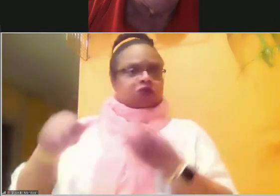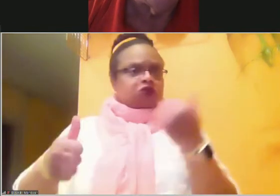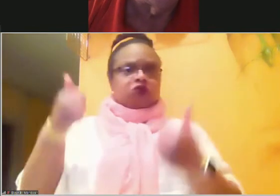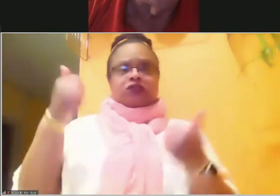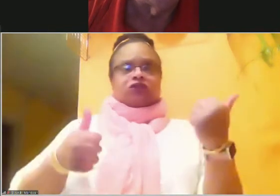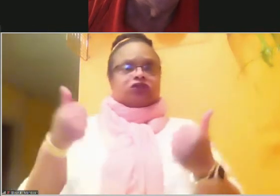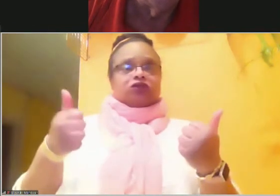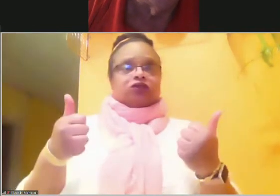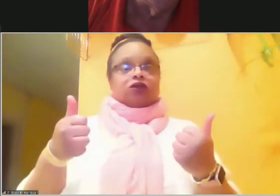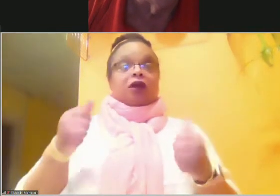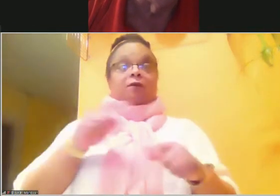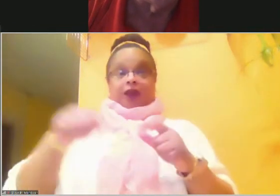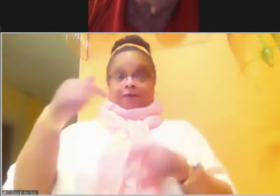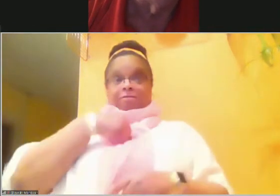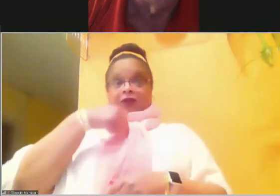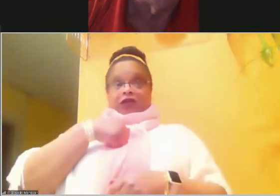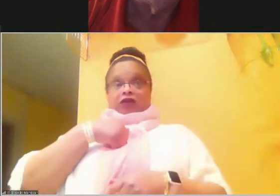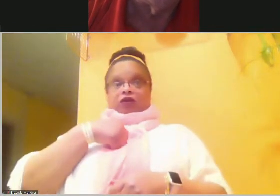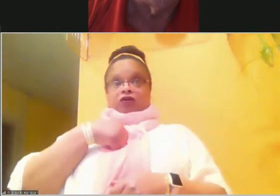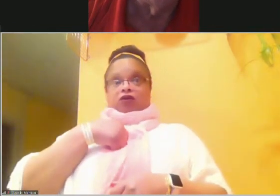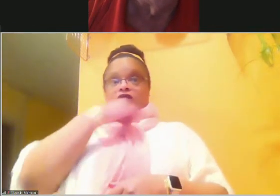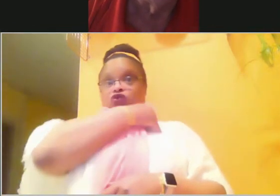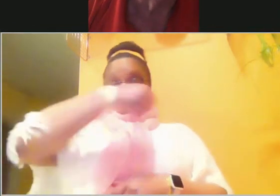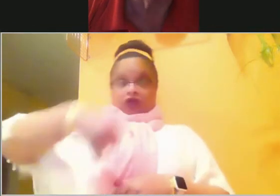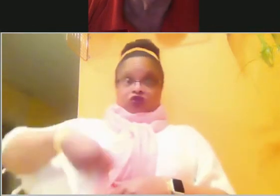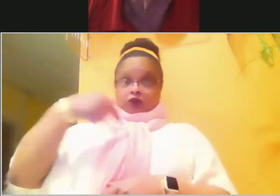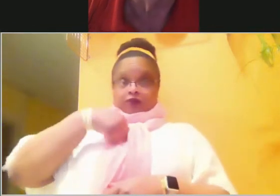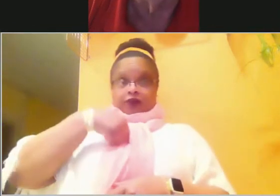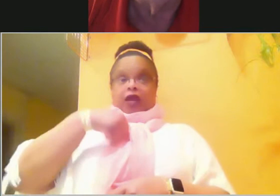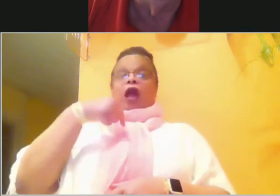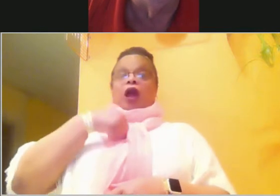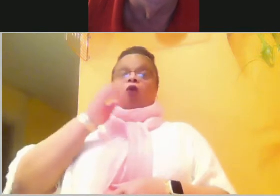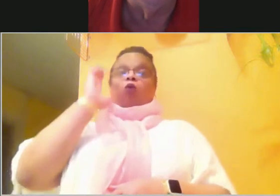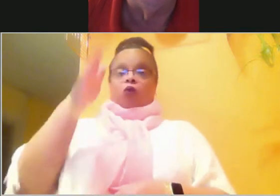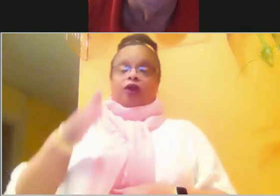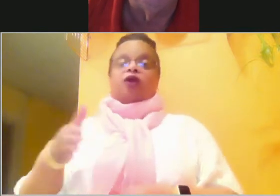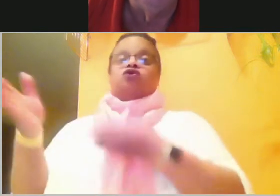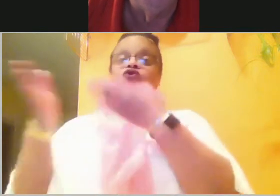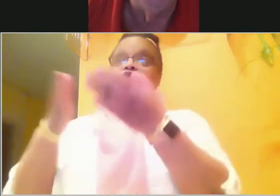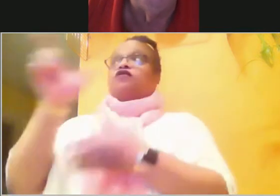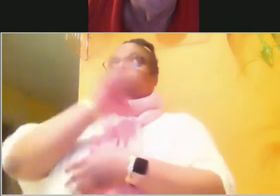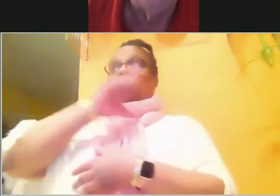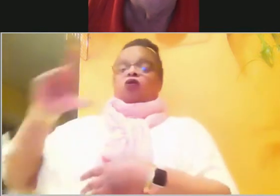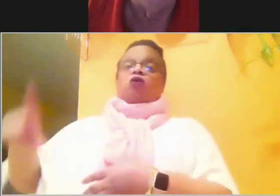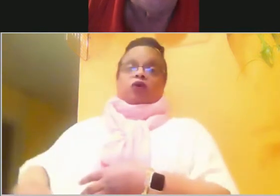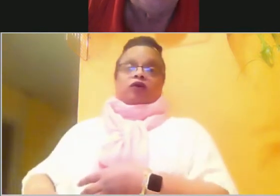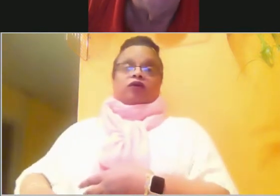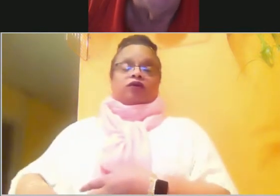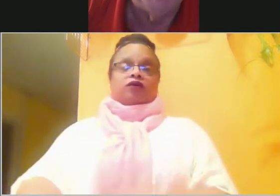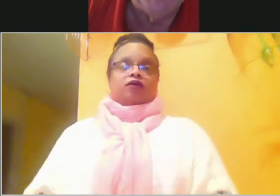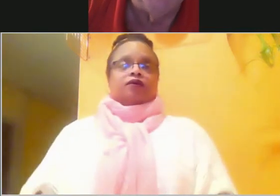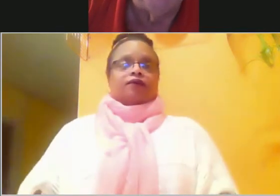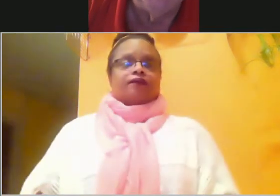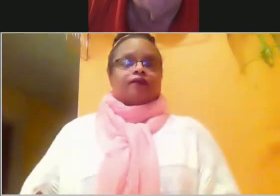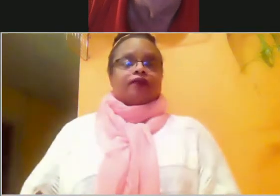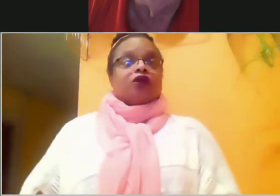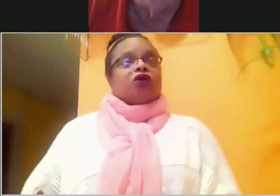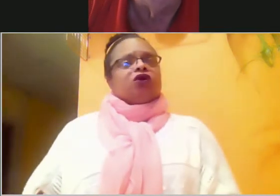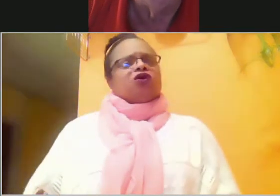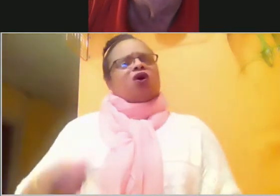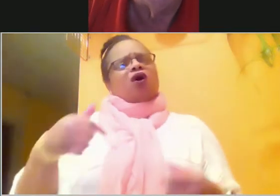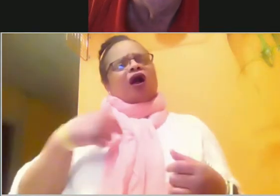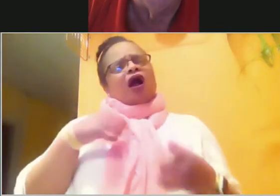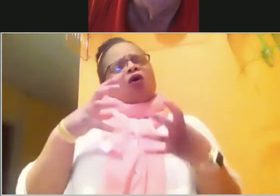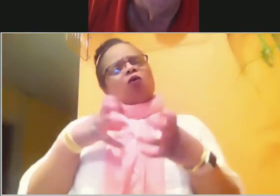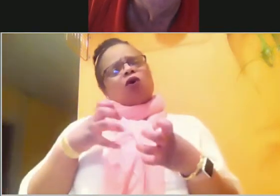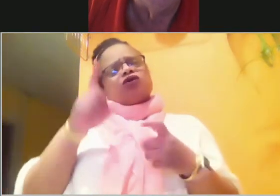and my house, we will serve the Lord. So I ask you, brothers and sisters, how is your house, and who